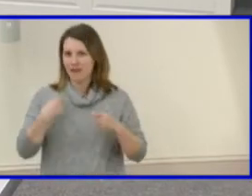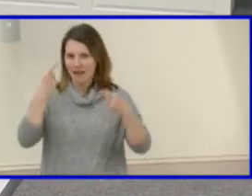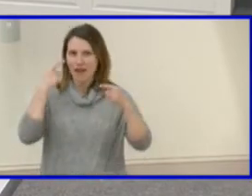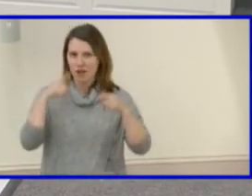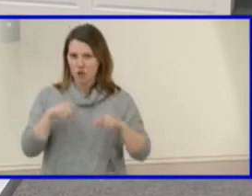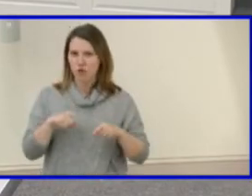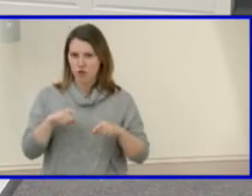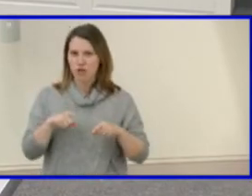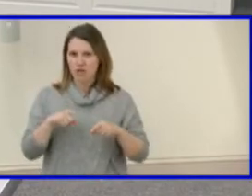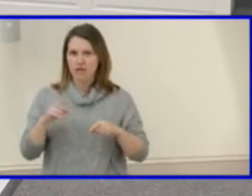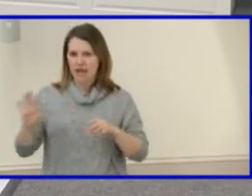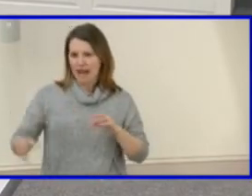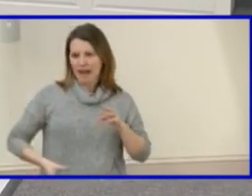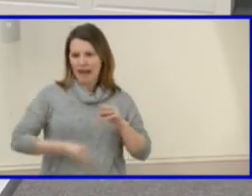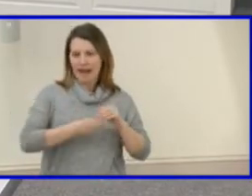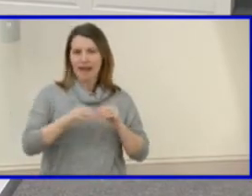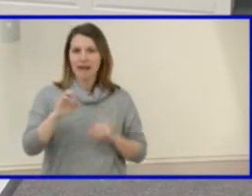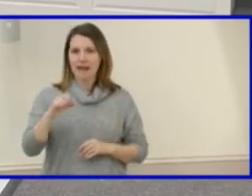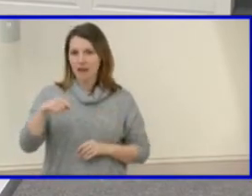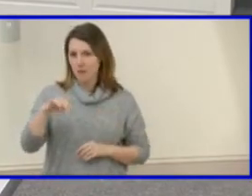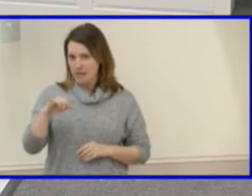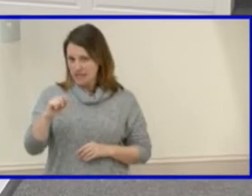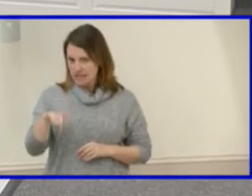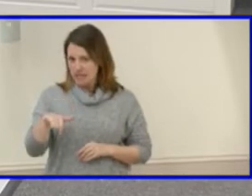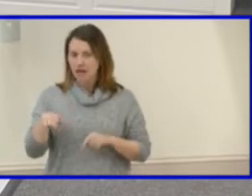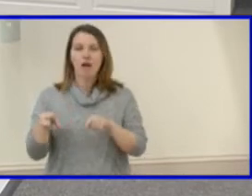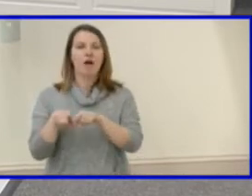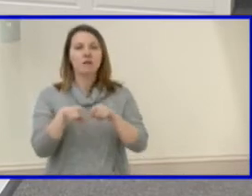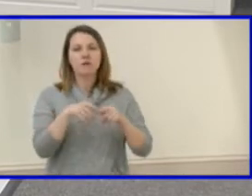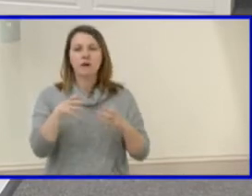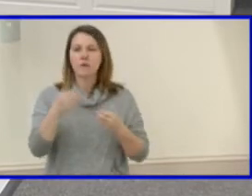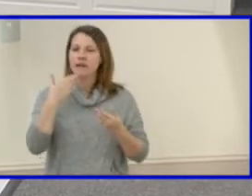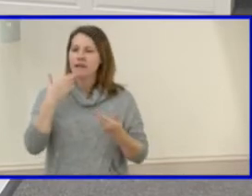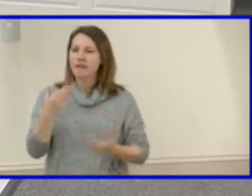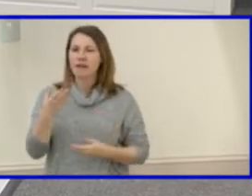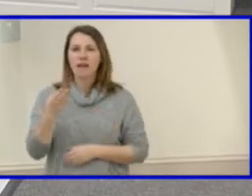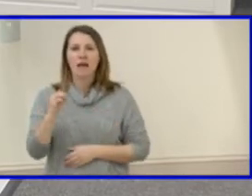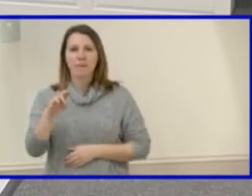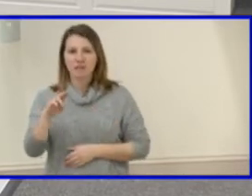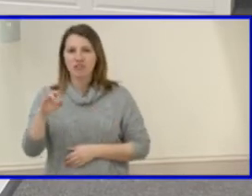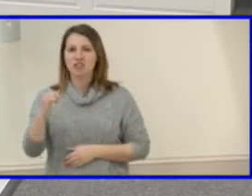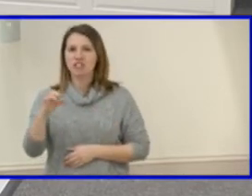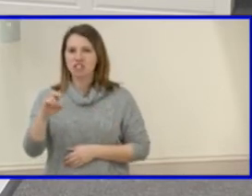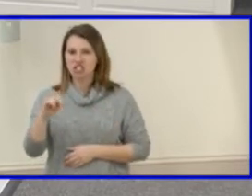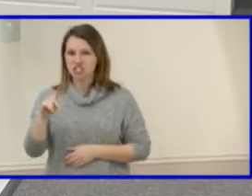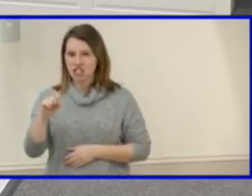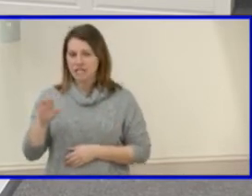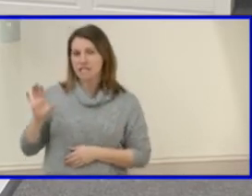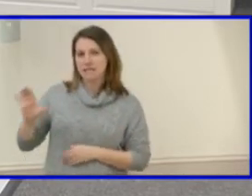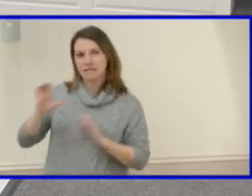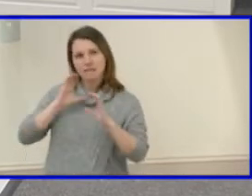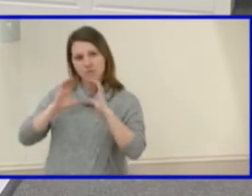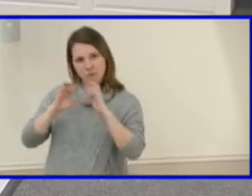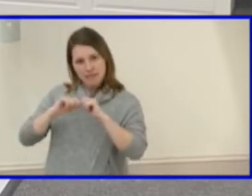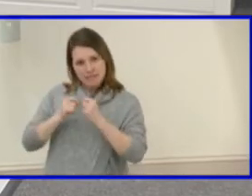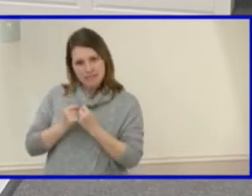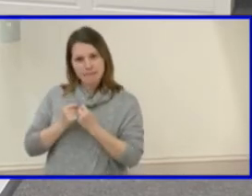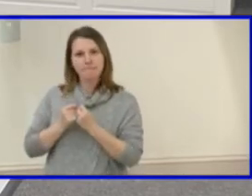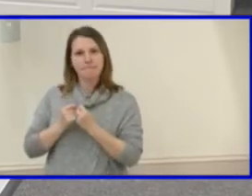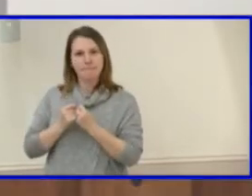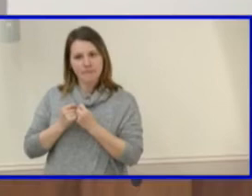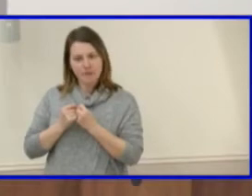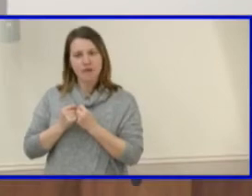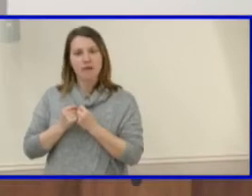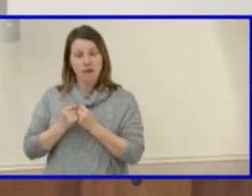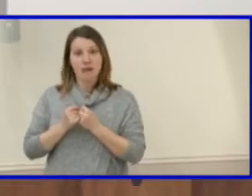to the equity lens. But I also want to thank Mr. Jenks and his communications team, because the student members